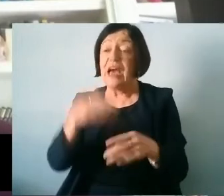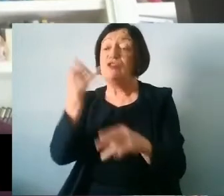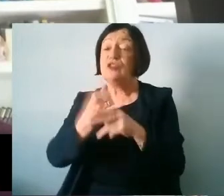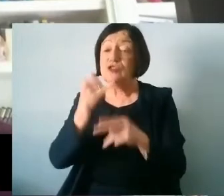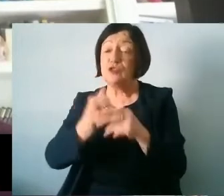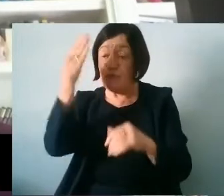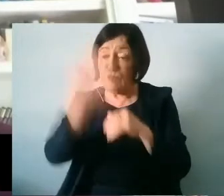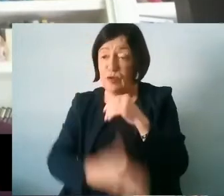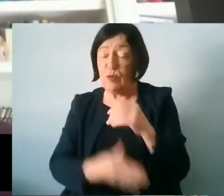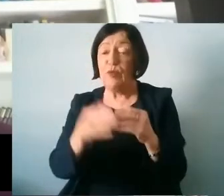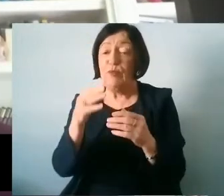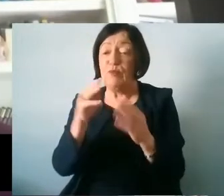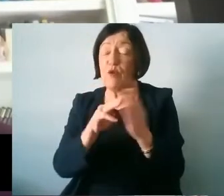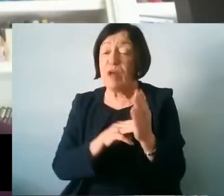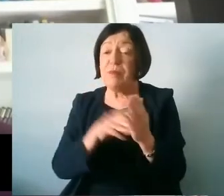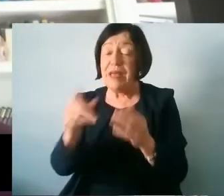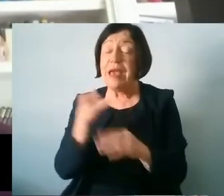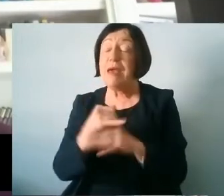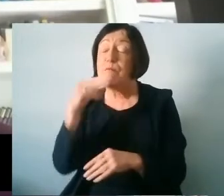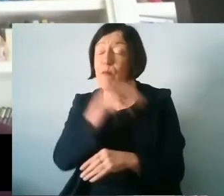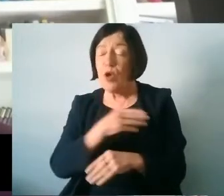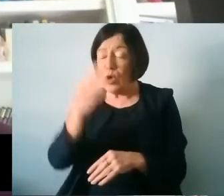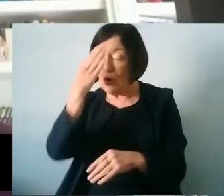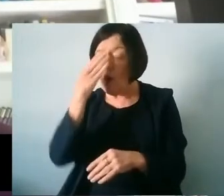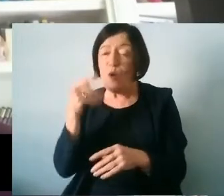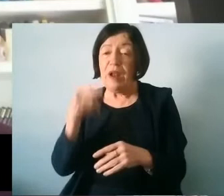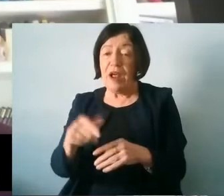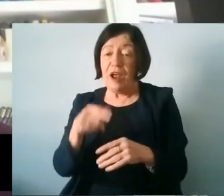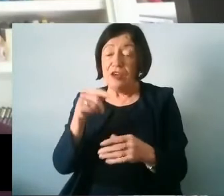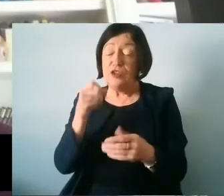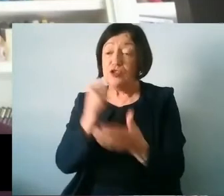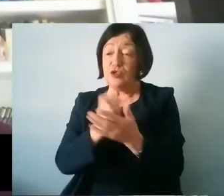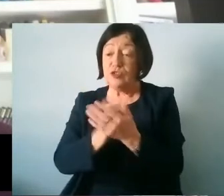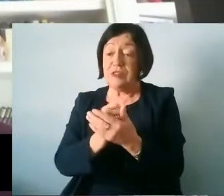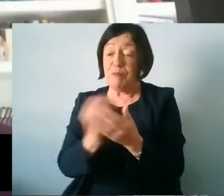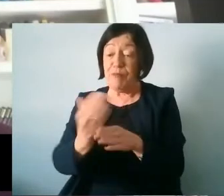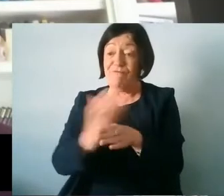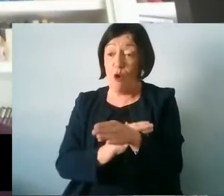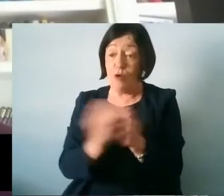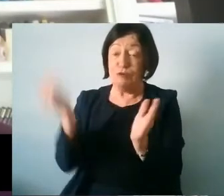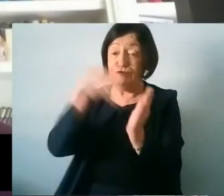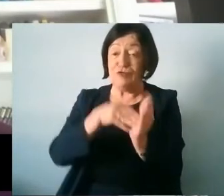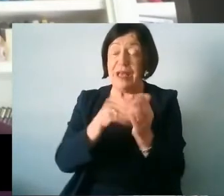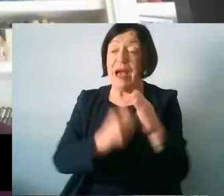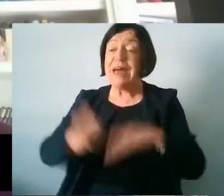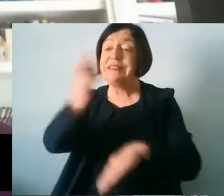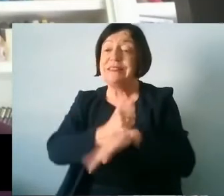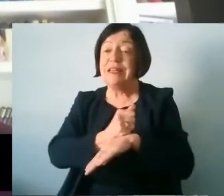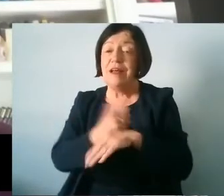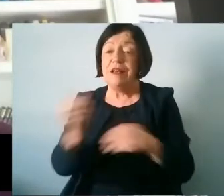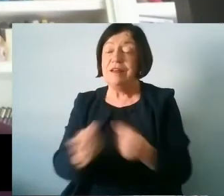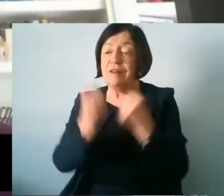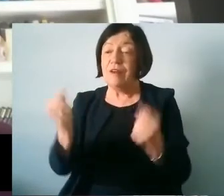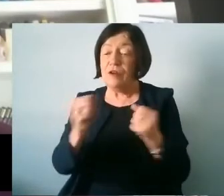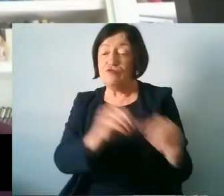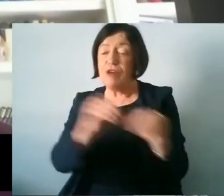are important. Knowing our incoming students before they come to us by establishing a robust transfer